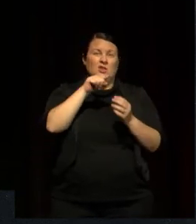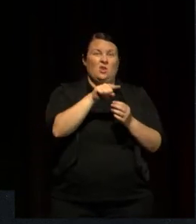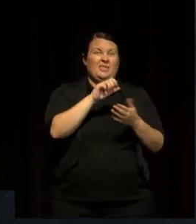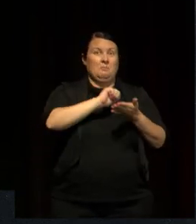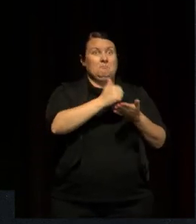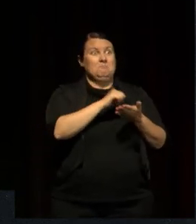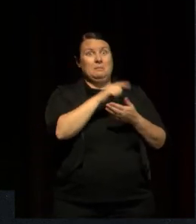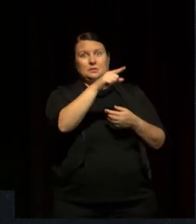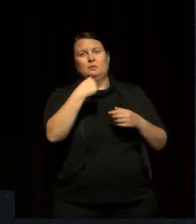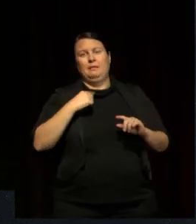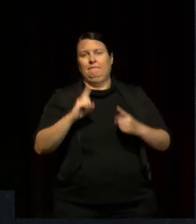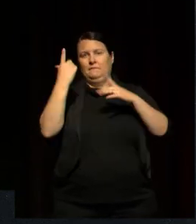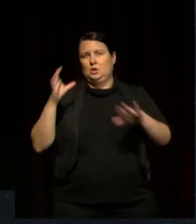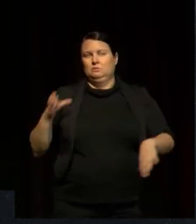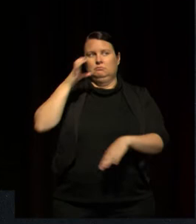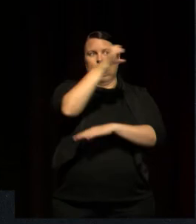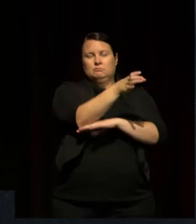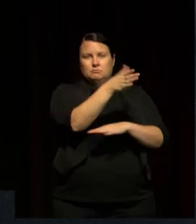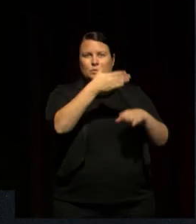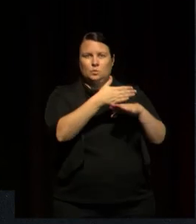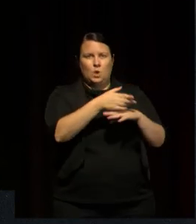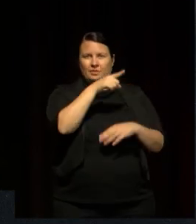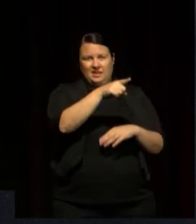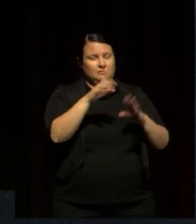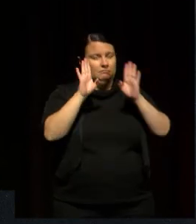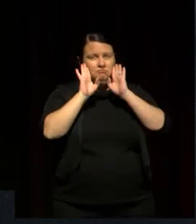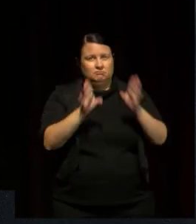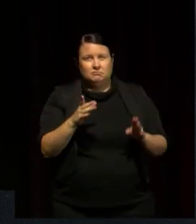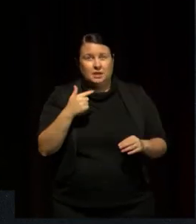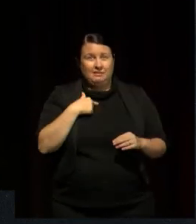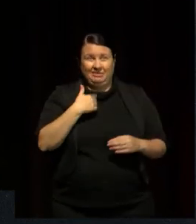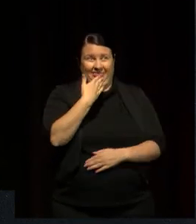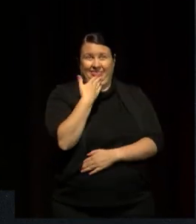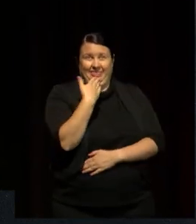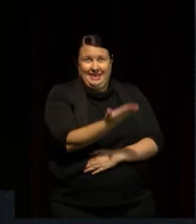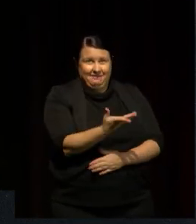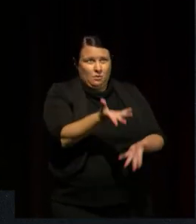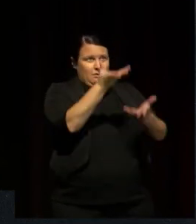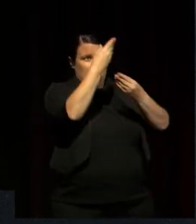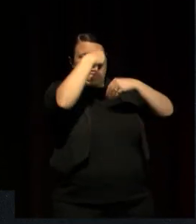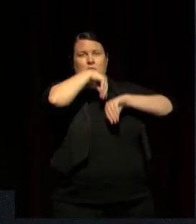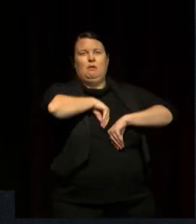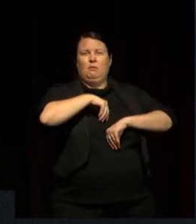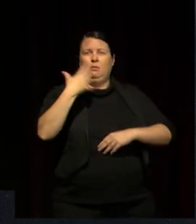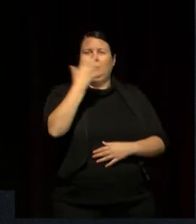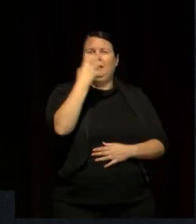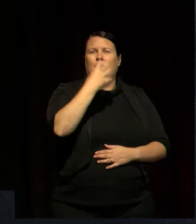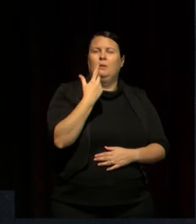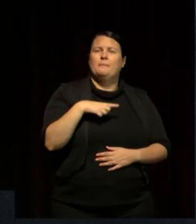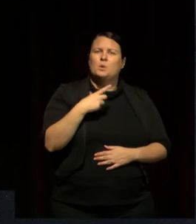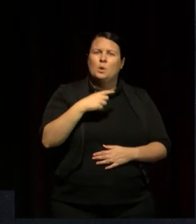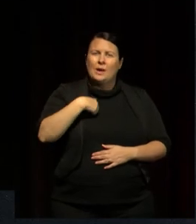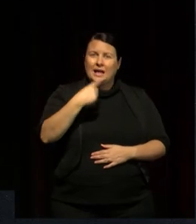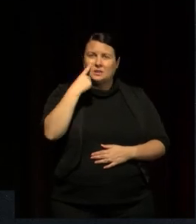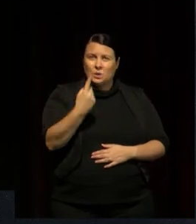my publishing career. And for that, I'll be forever grateful because through that we, we had to grapple with issues